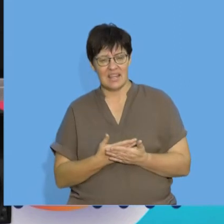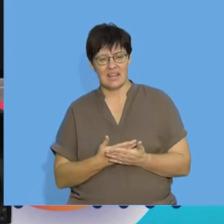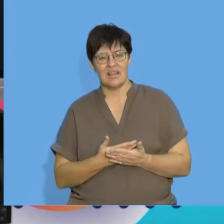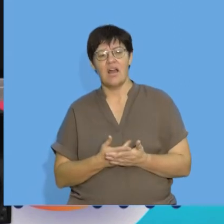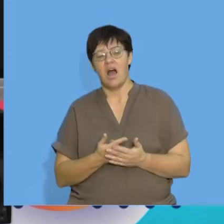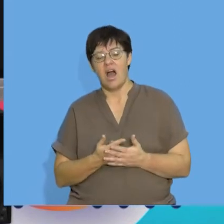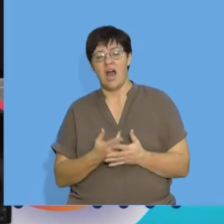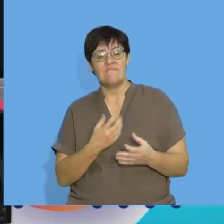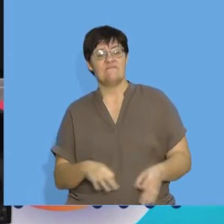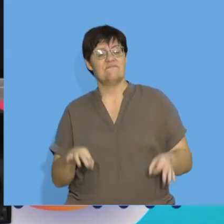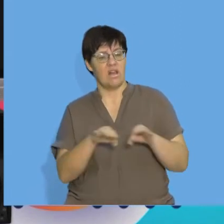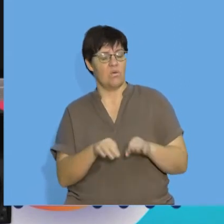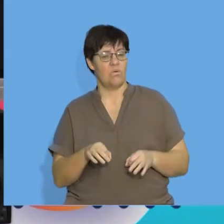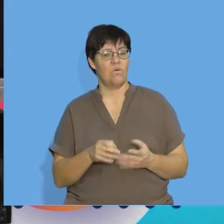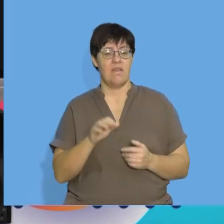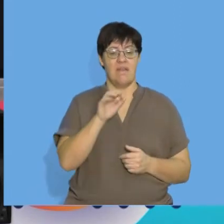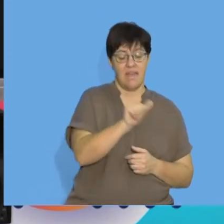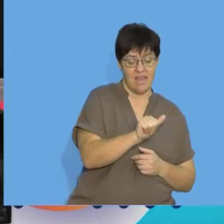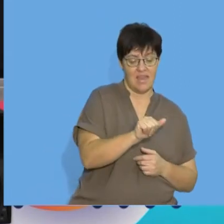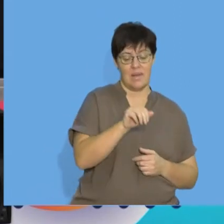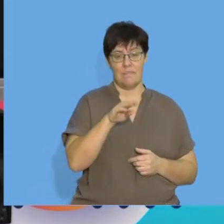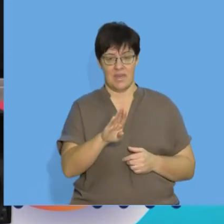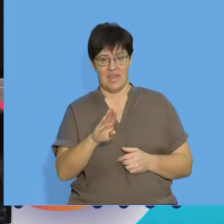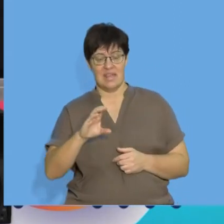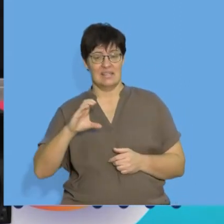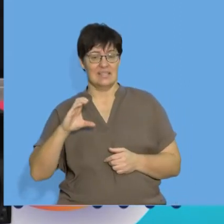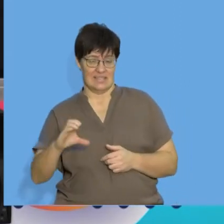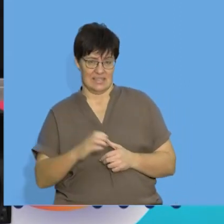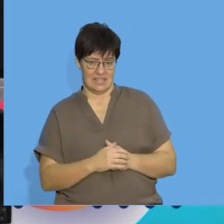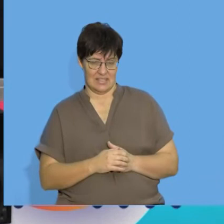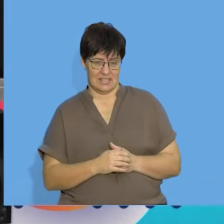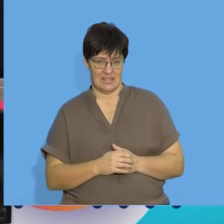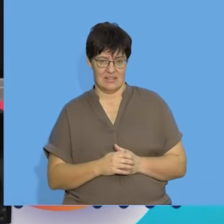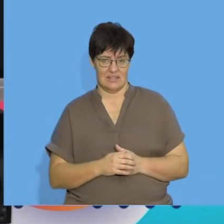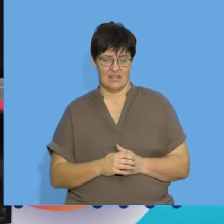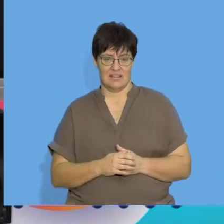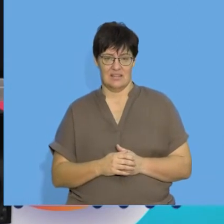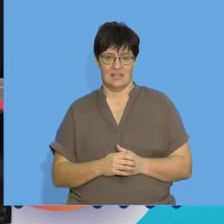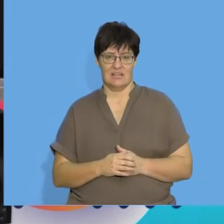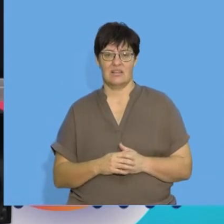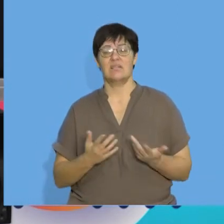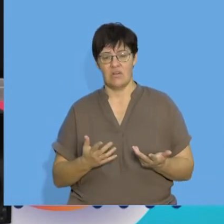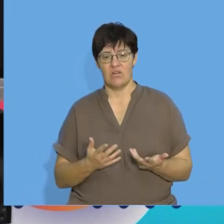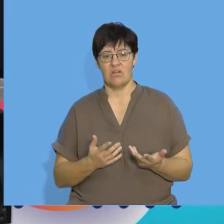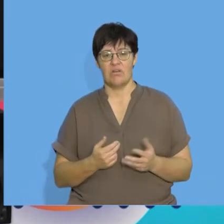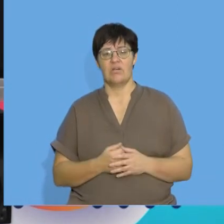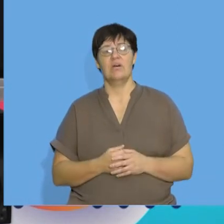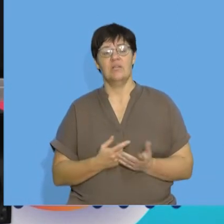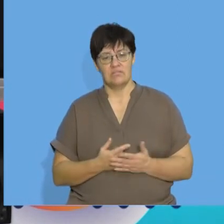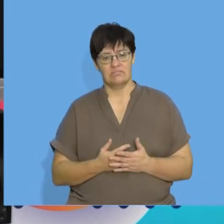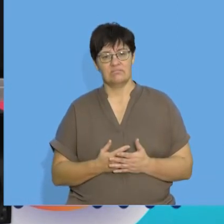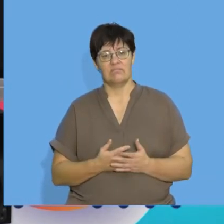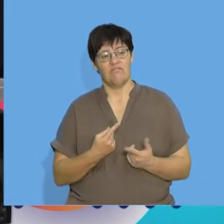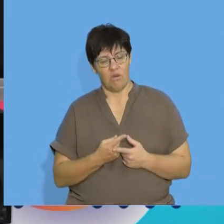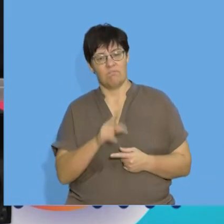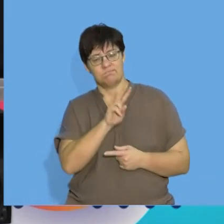find the values of A, B, and C when I'm trying to determine the general term for a